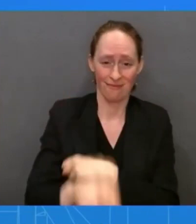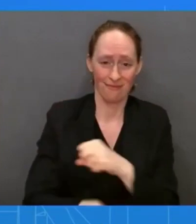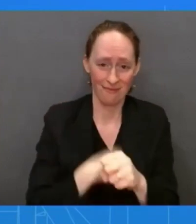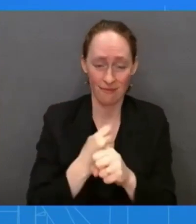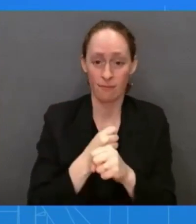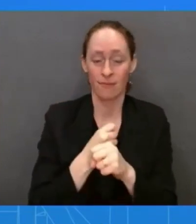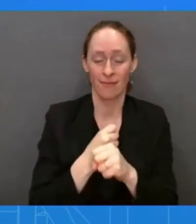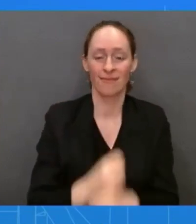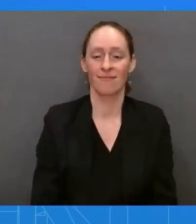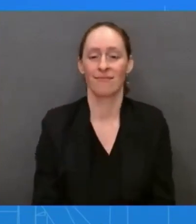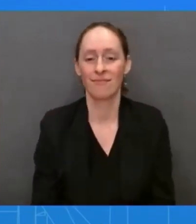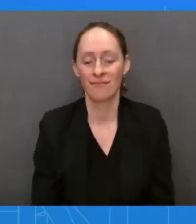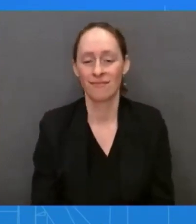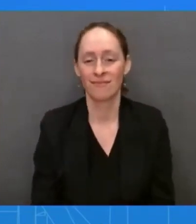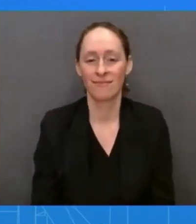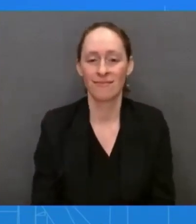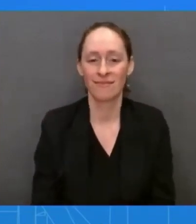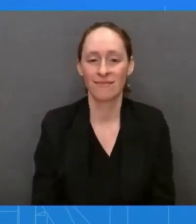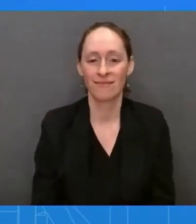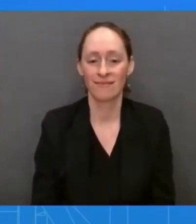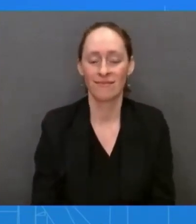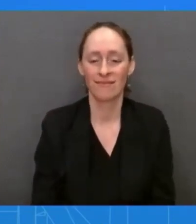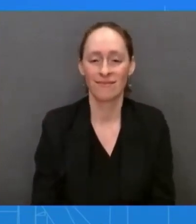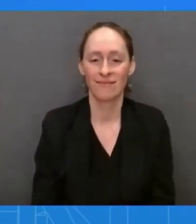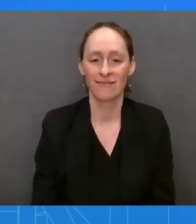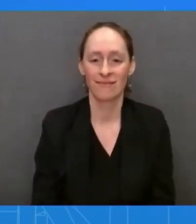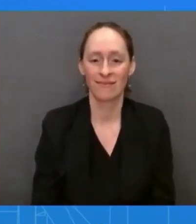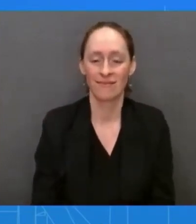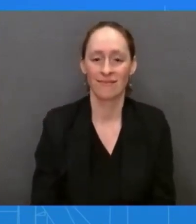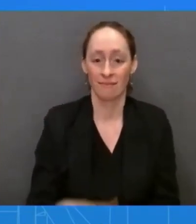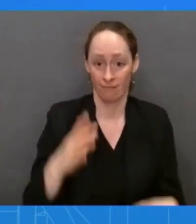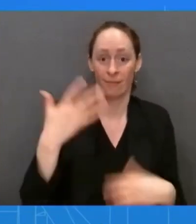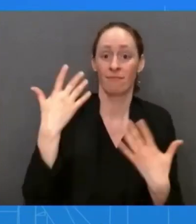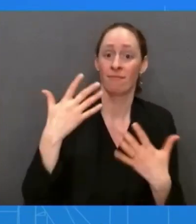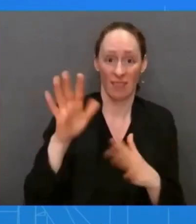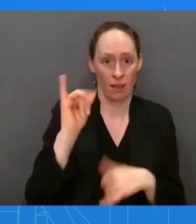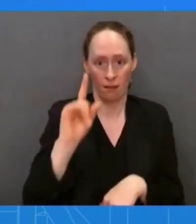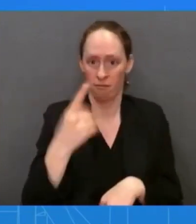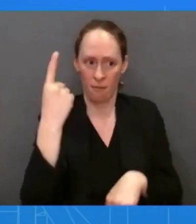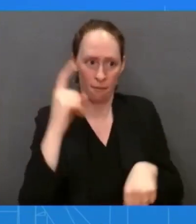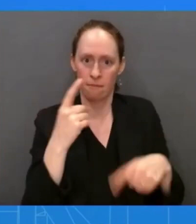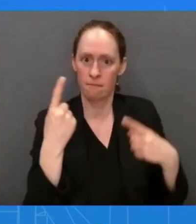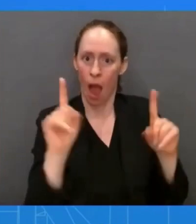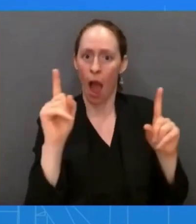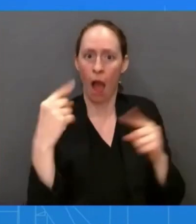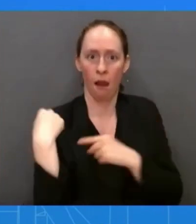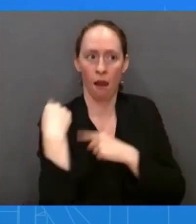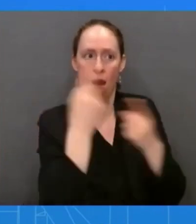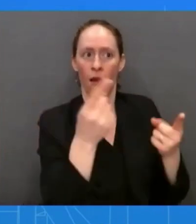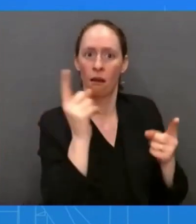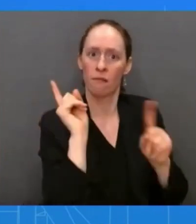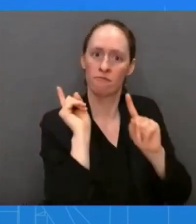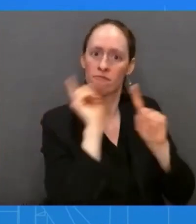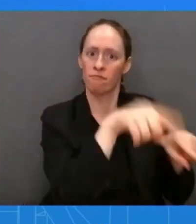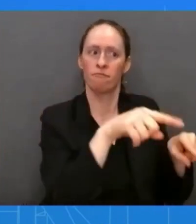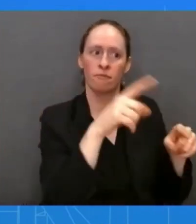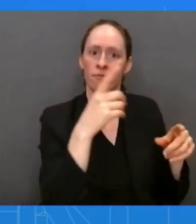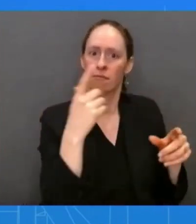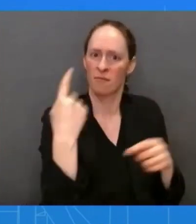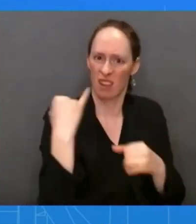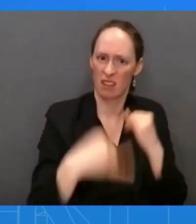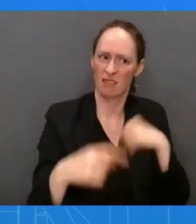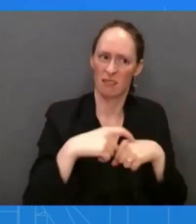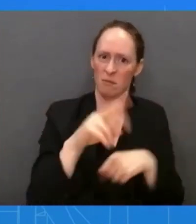in Canada since 2009. In the first year of this administration, we focused on rebuilding that bilateral